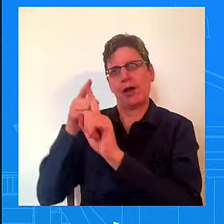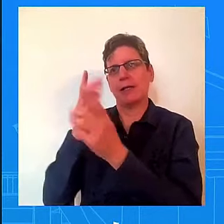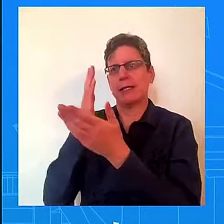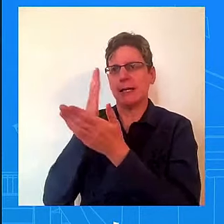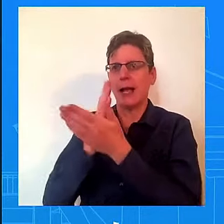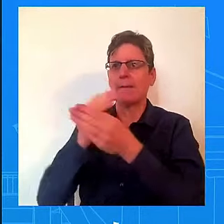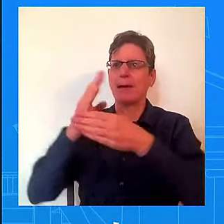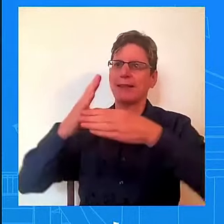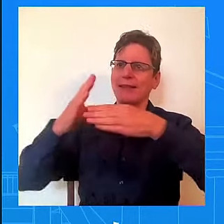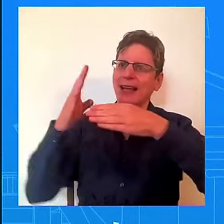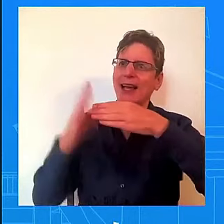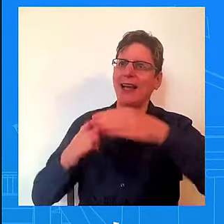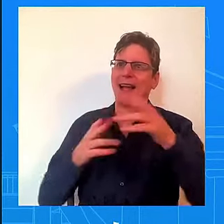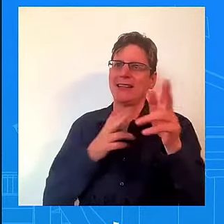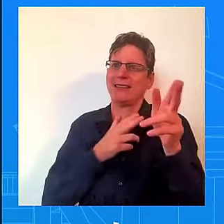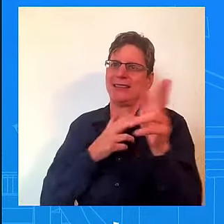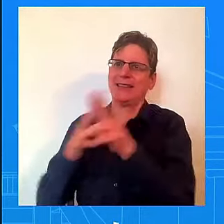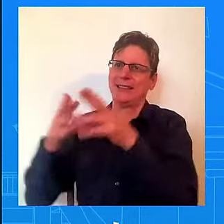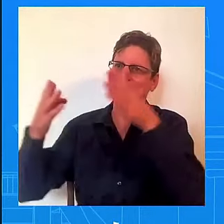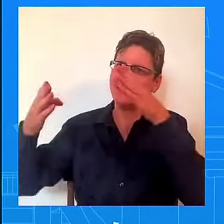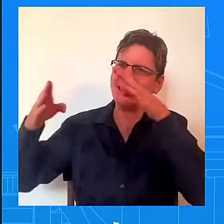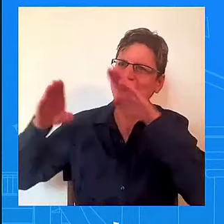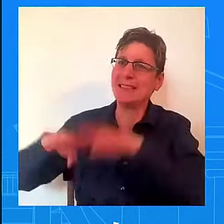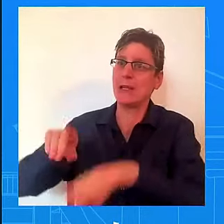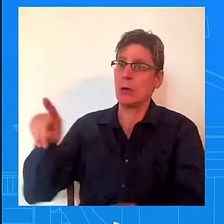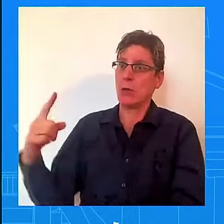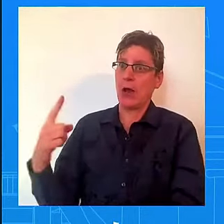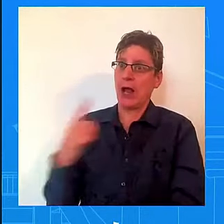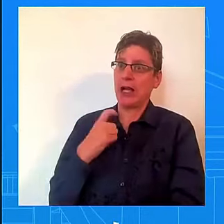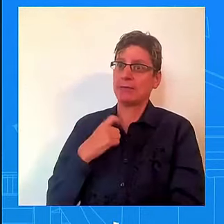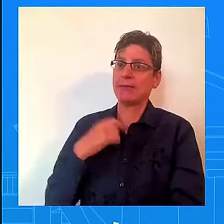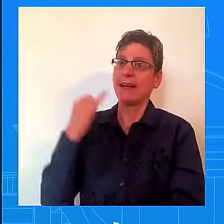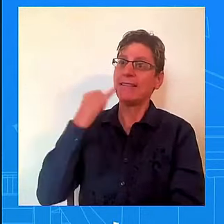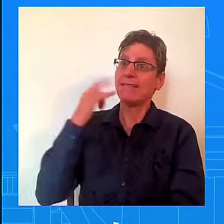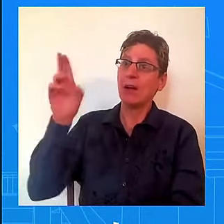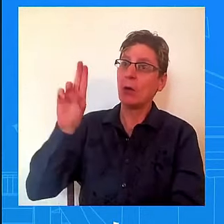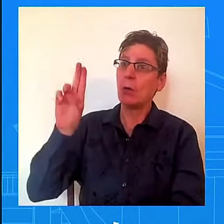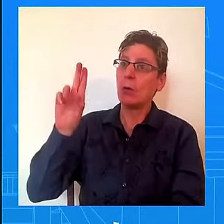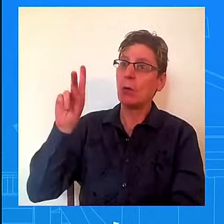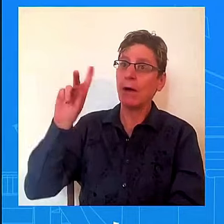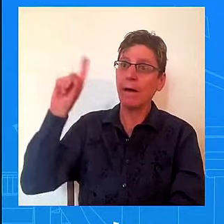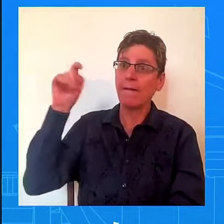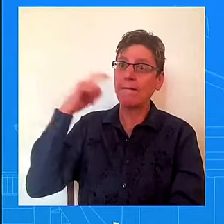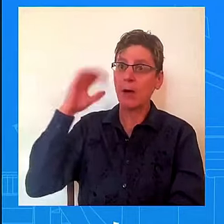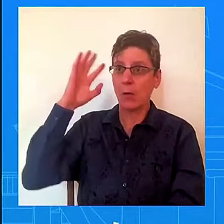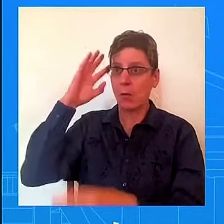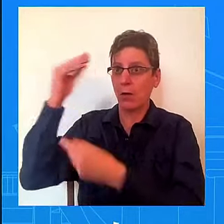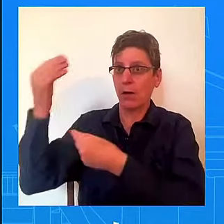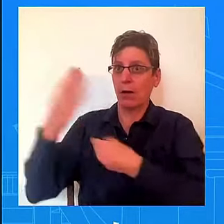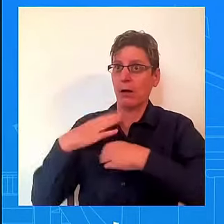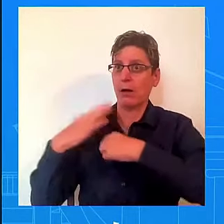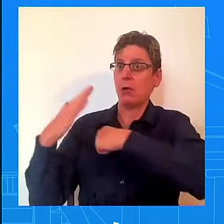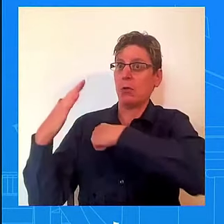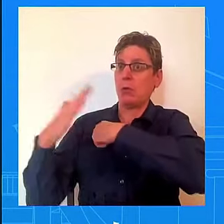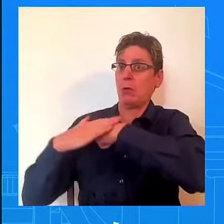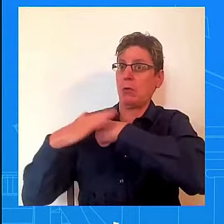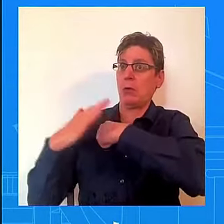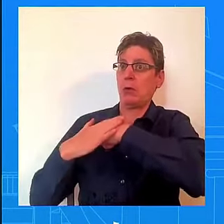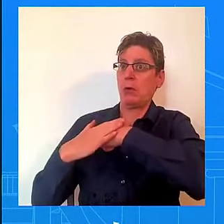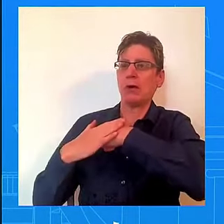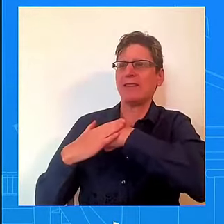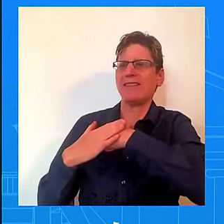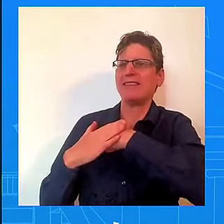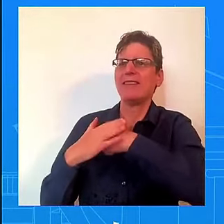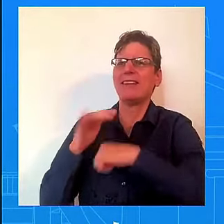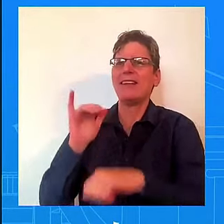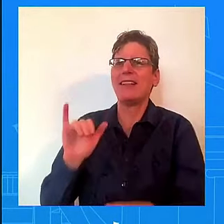by the UK Government, we were given a heads-up by the UK Government. But this is something that – this is their determination. This is something that they have to speak to on how they